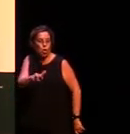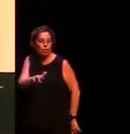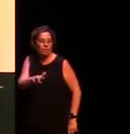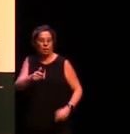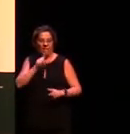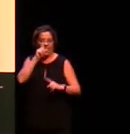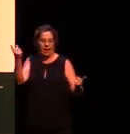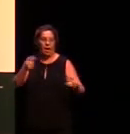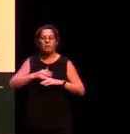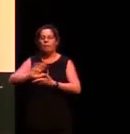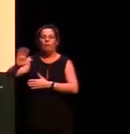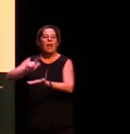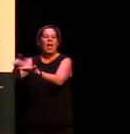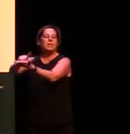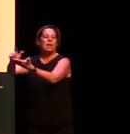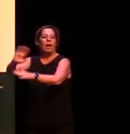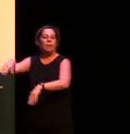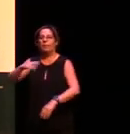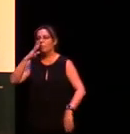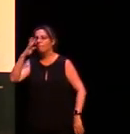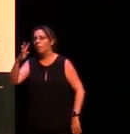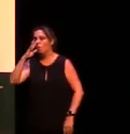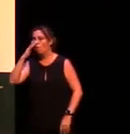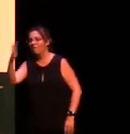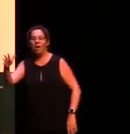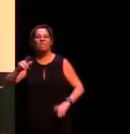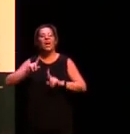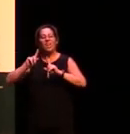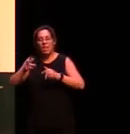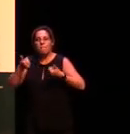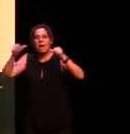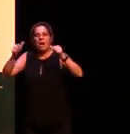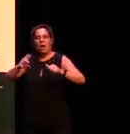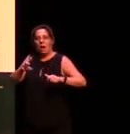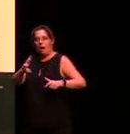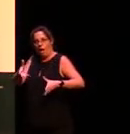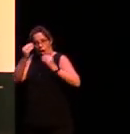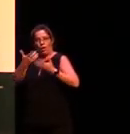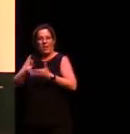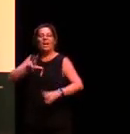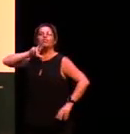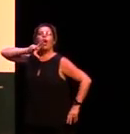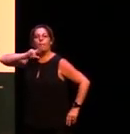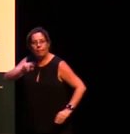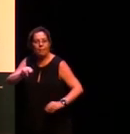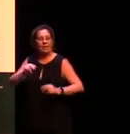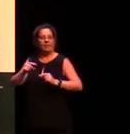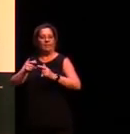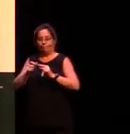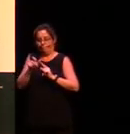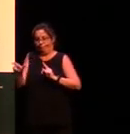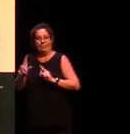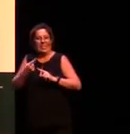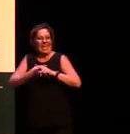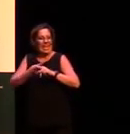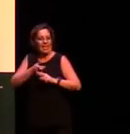and often don't learn them until later maybe they're four or five years old by the time they learn those very long English words so what does that mean